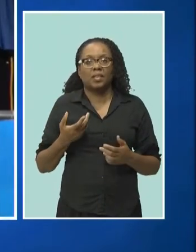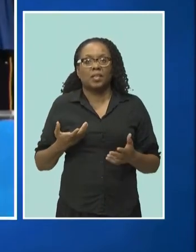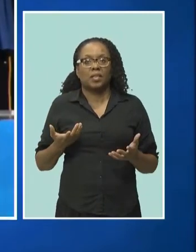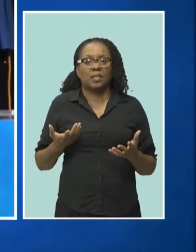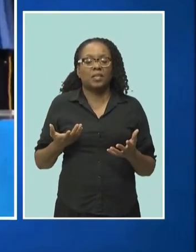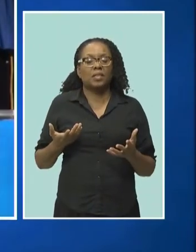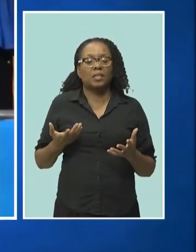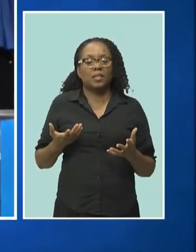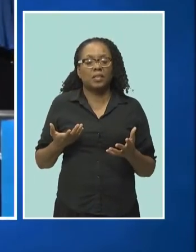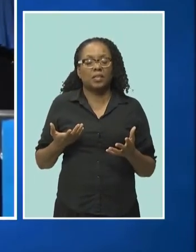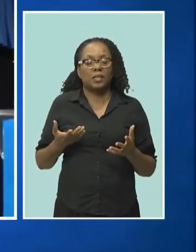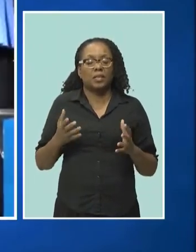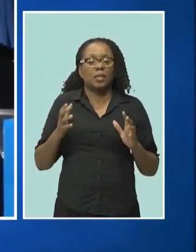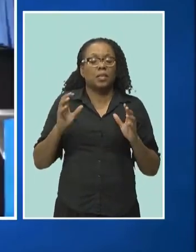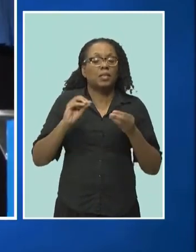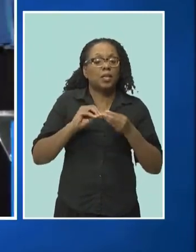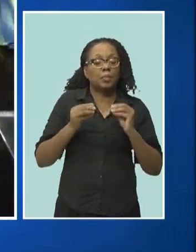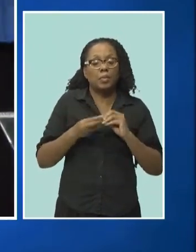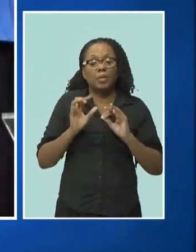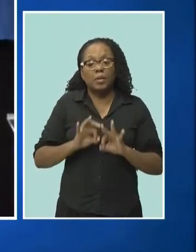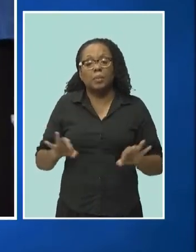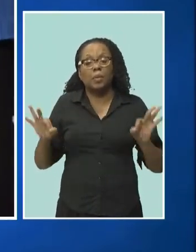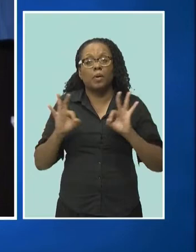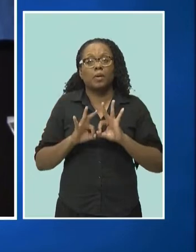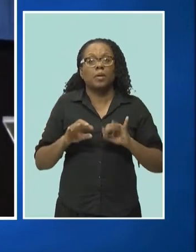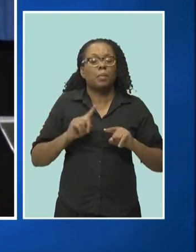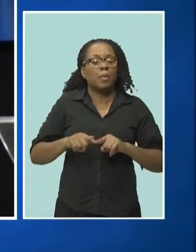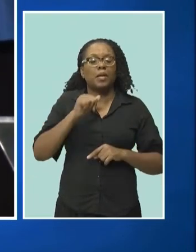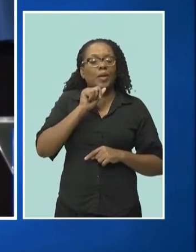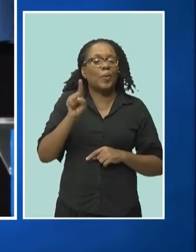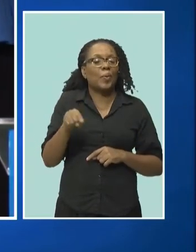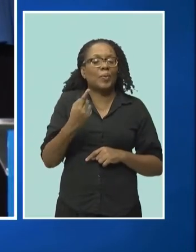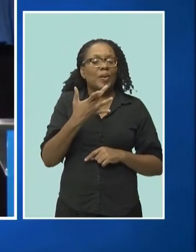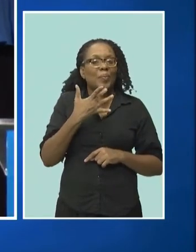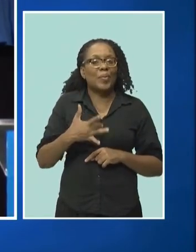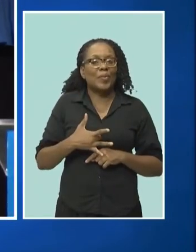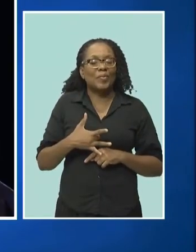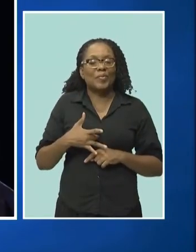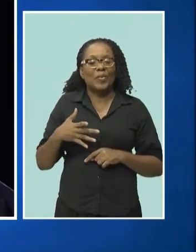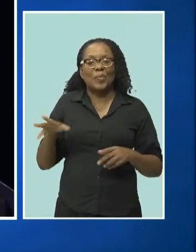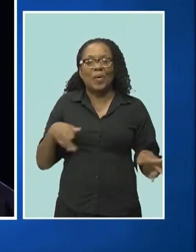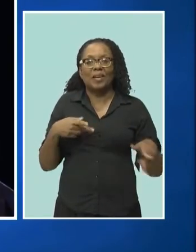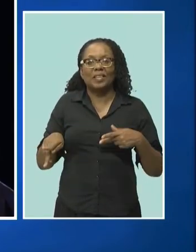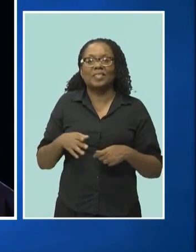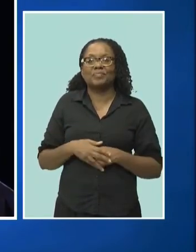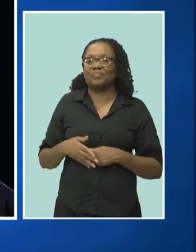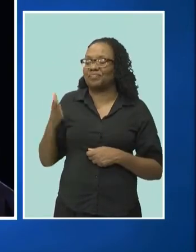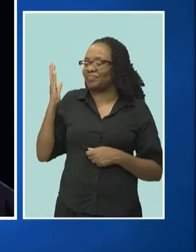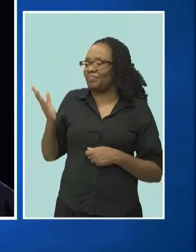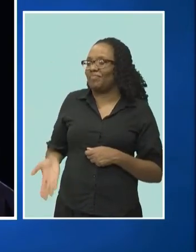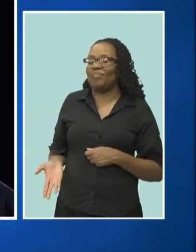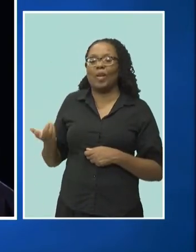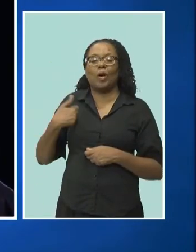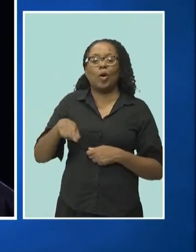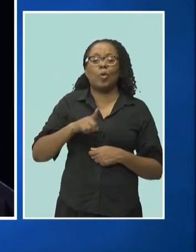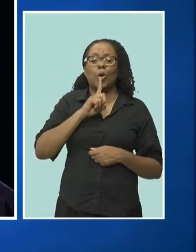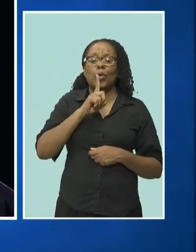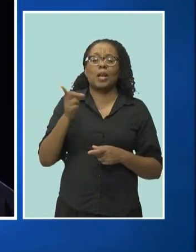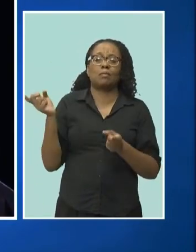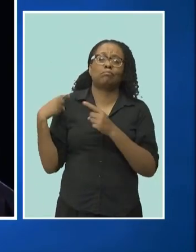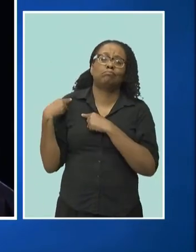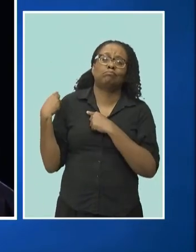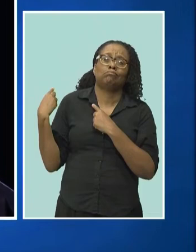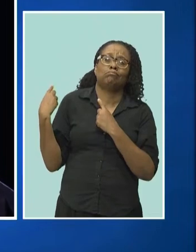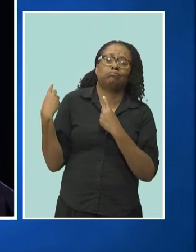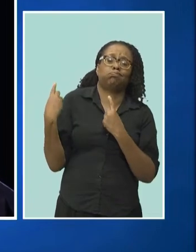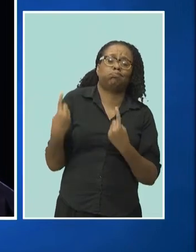significance, but the milestone was more than just a birthday party. We have come a long way, and that has been a result of